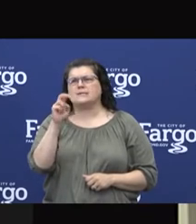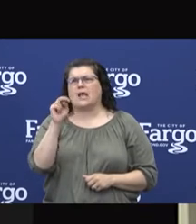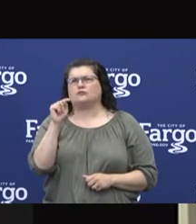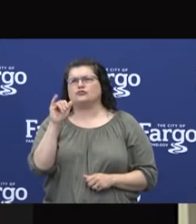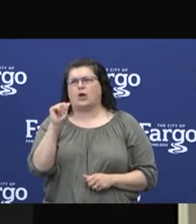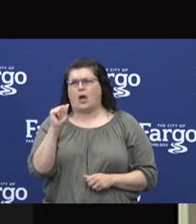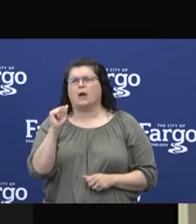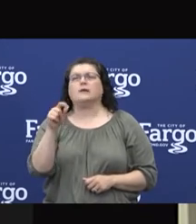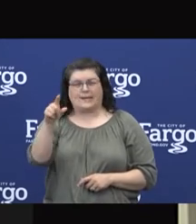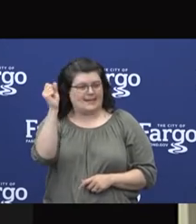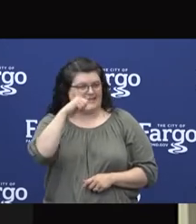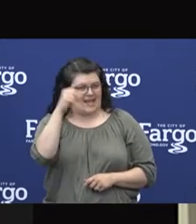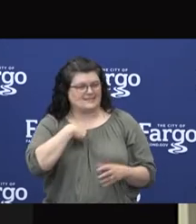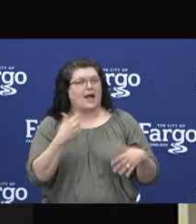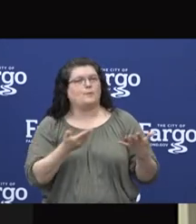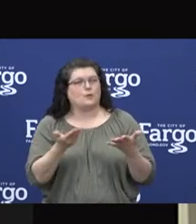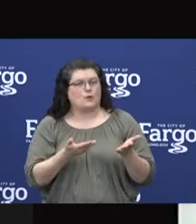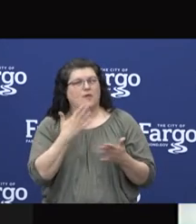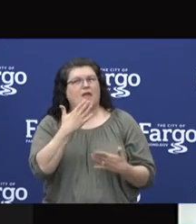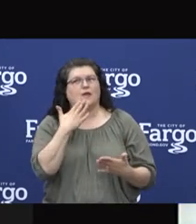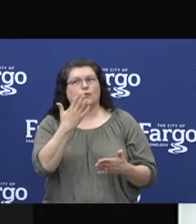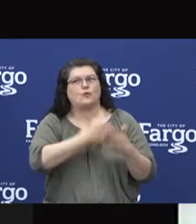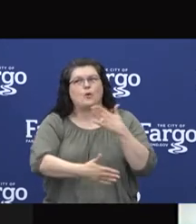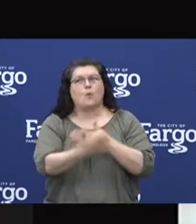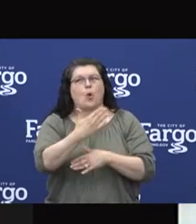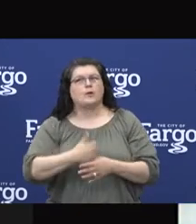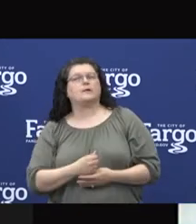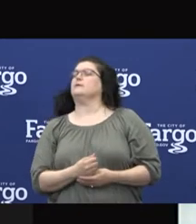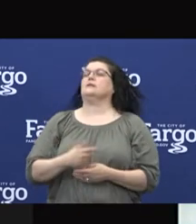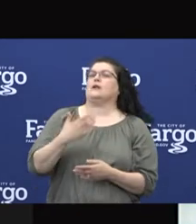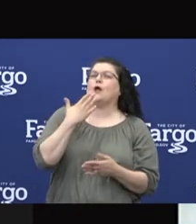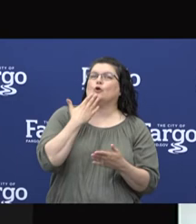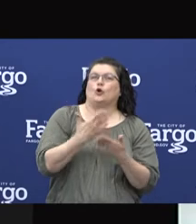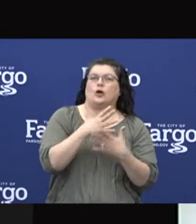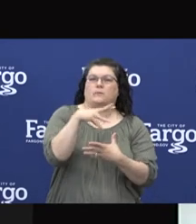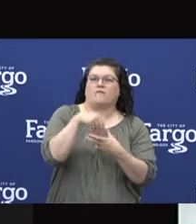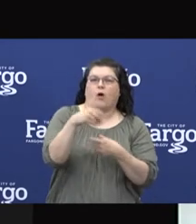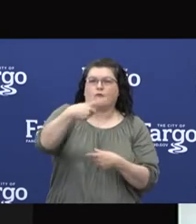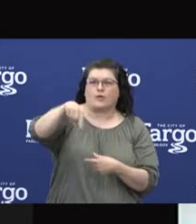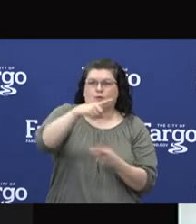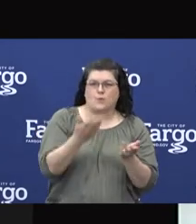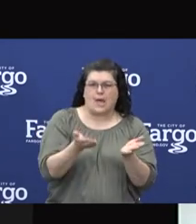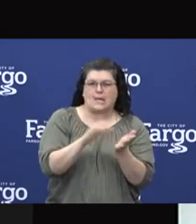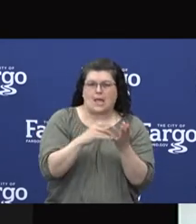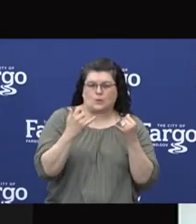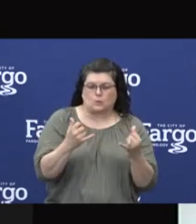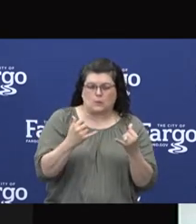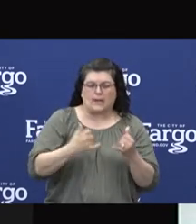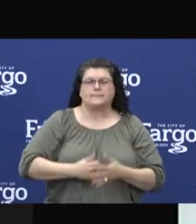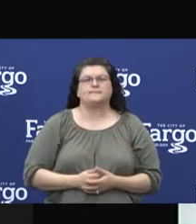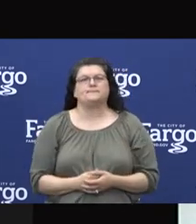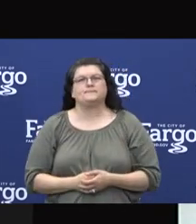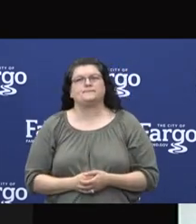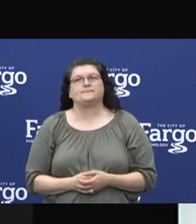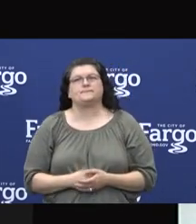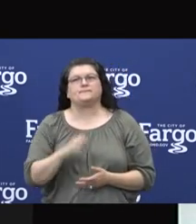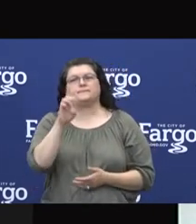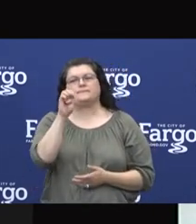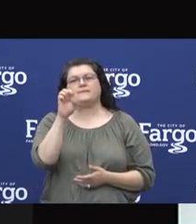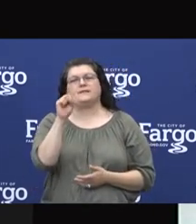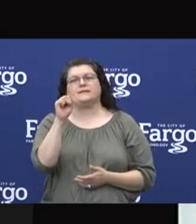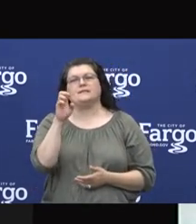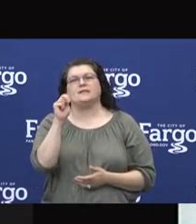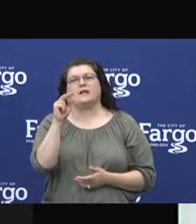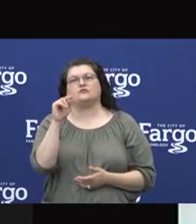Yes, I'm back on. Thank you and good morning. It's good to be with you all again today. At Essential Health, our